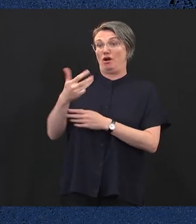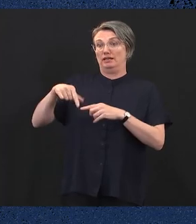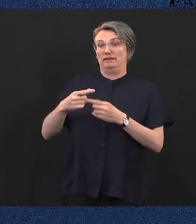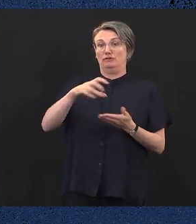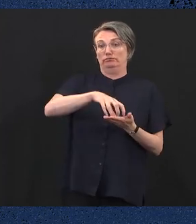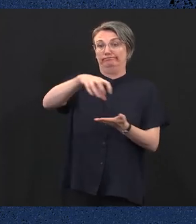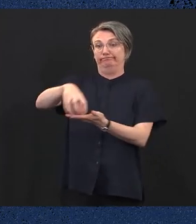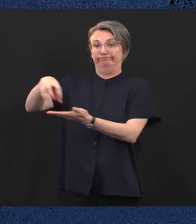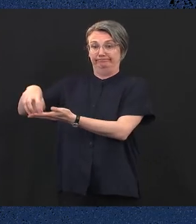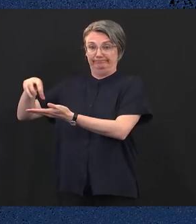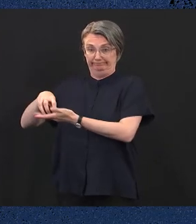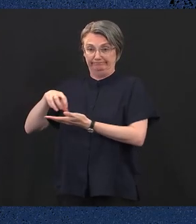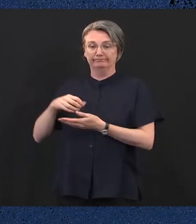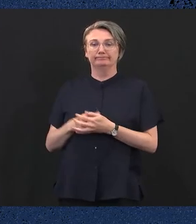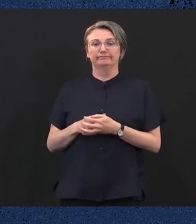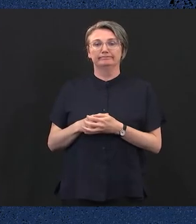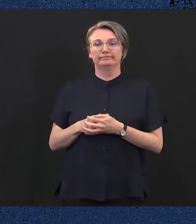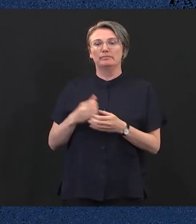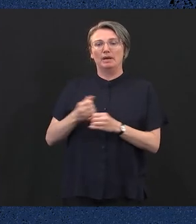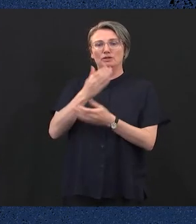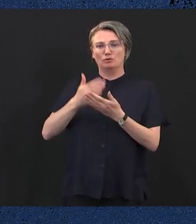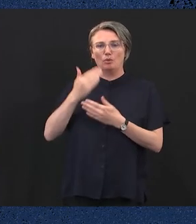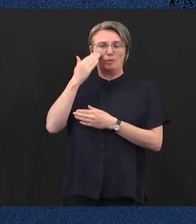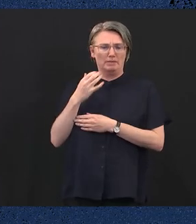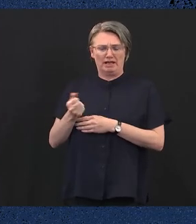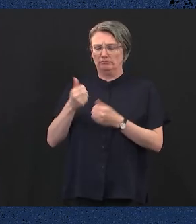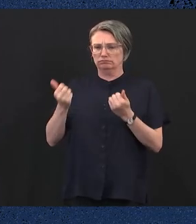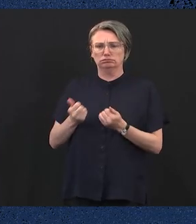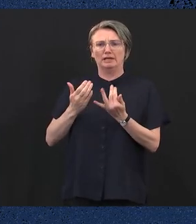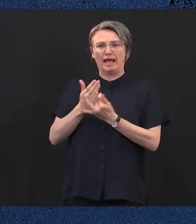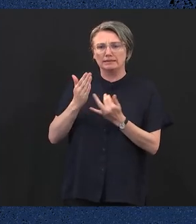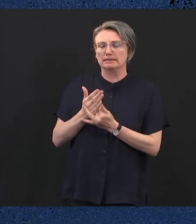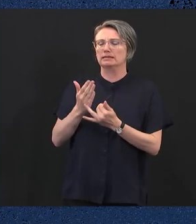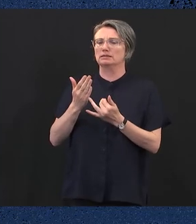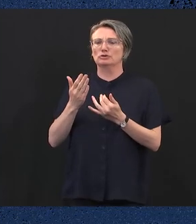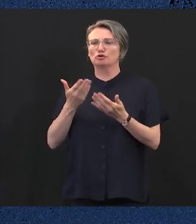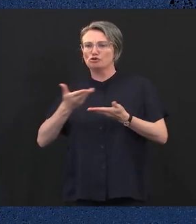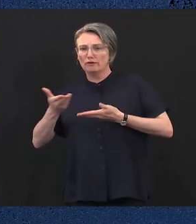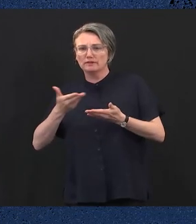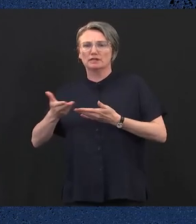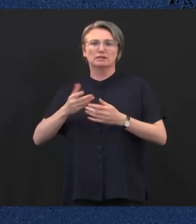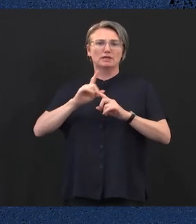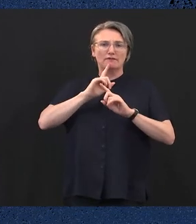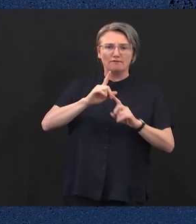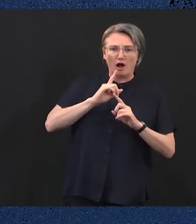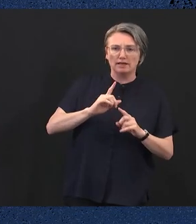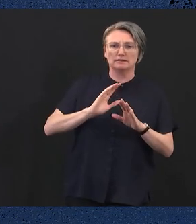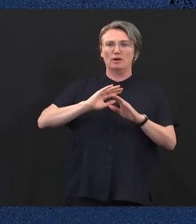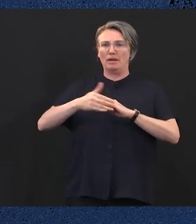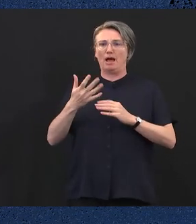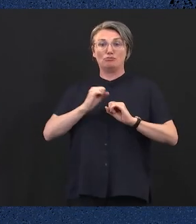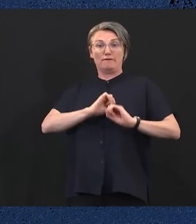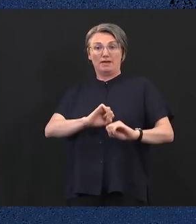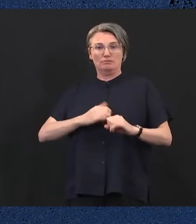and ensuring that women have access to services and advice on contraception, pregnancy and sexual